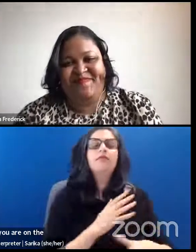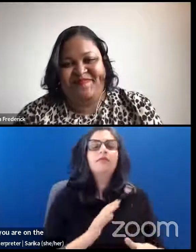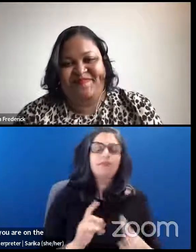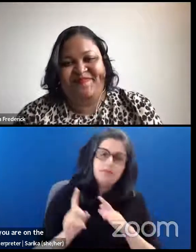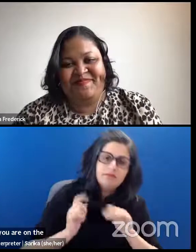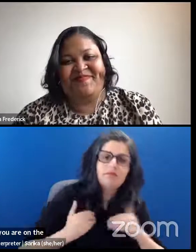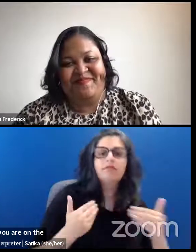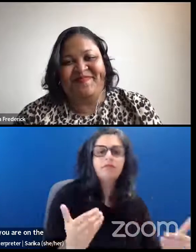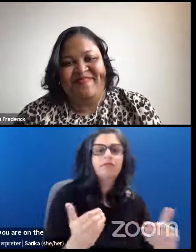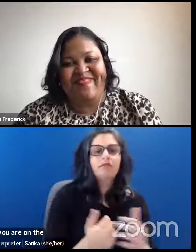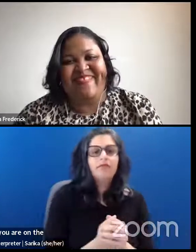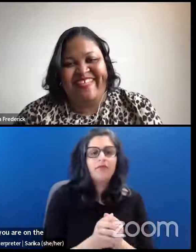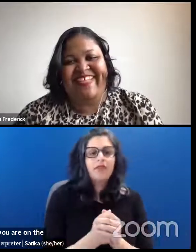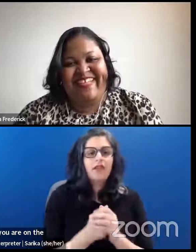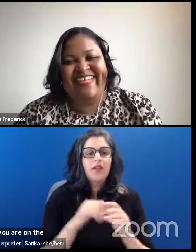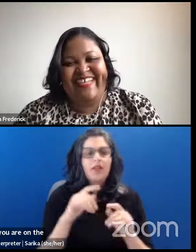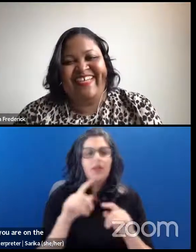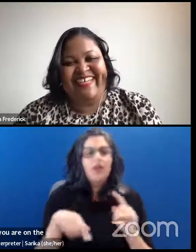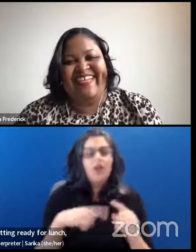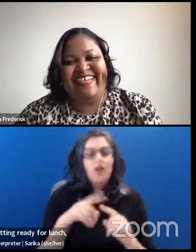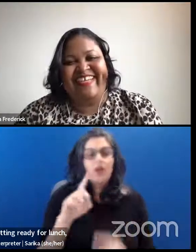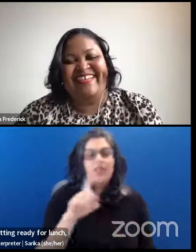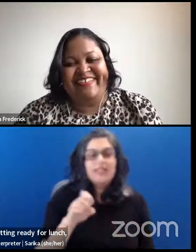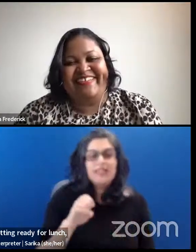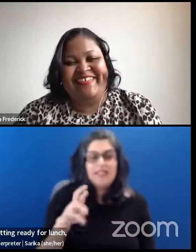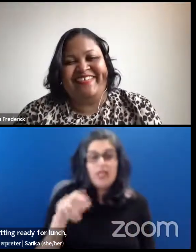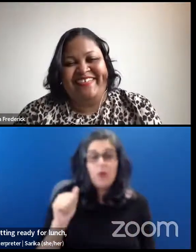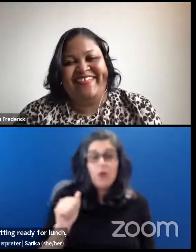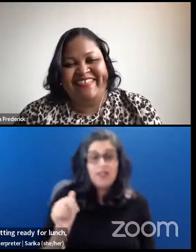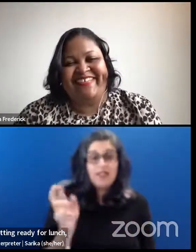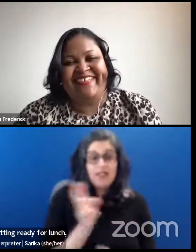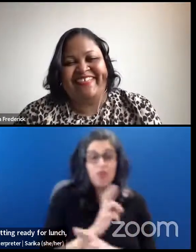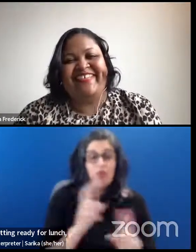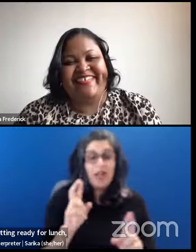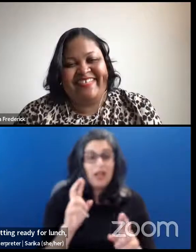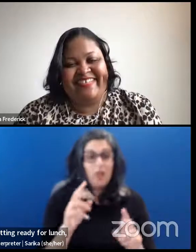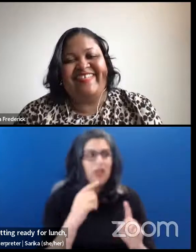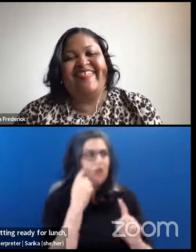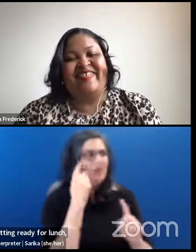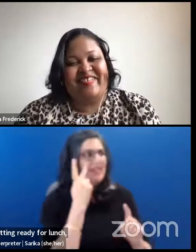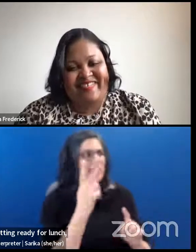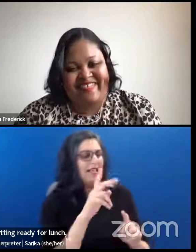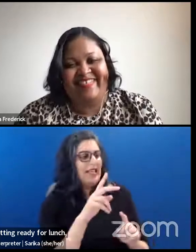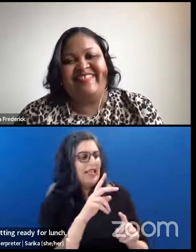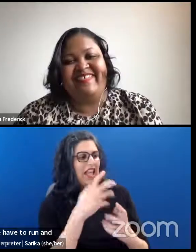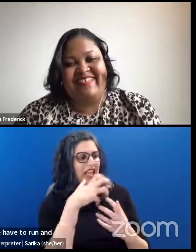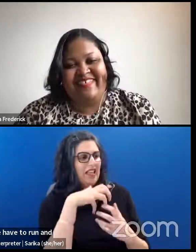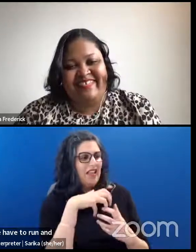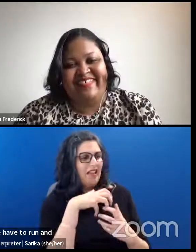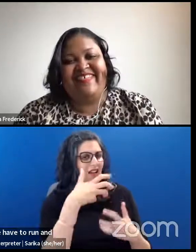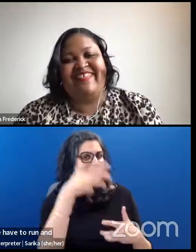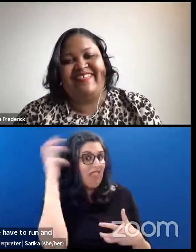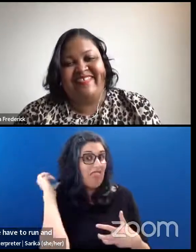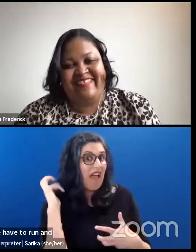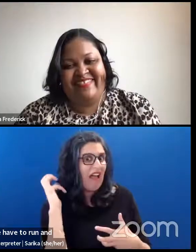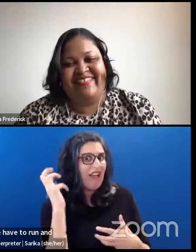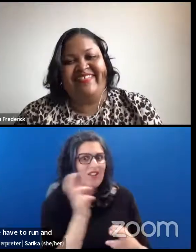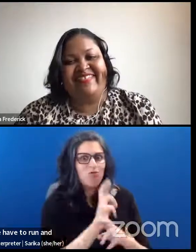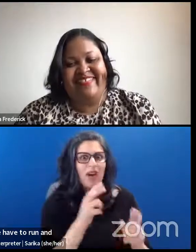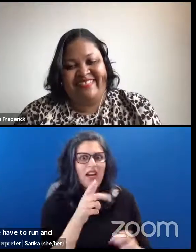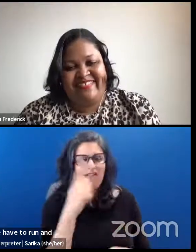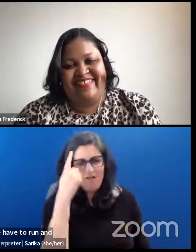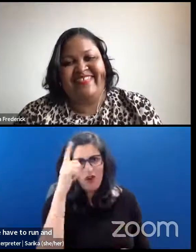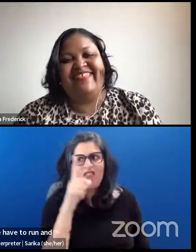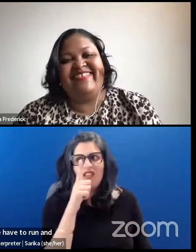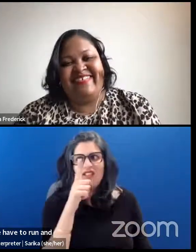zebras know like, uh-oh, stop eating. We got to run. We got to find safety. You know, poor, you know, zebra who's slow is going to wind up being